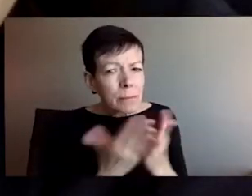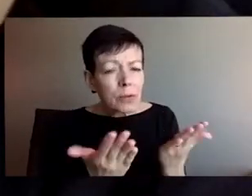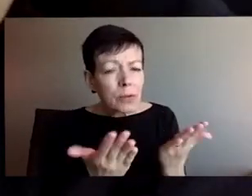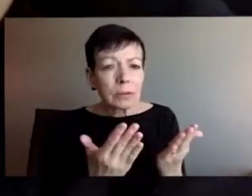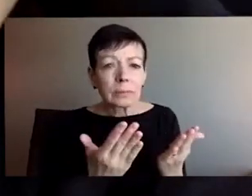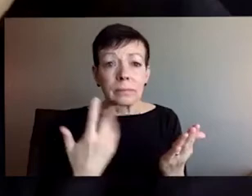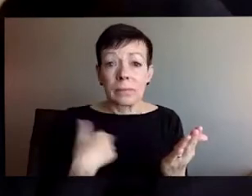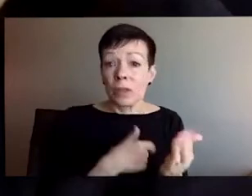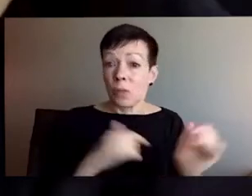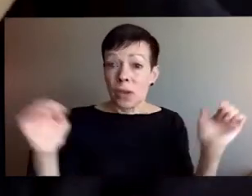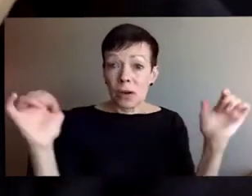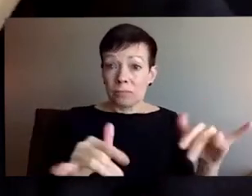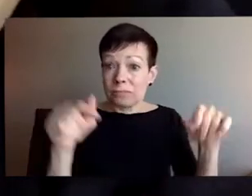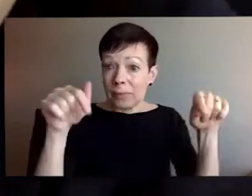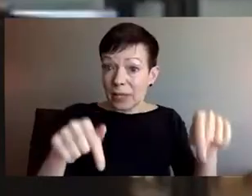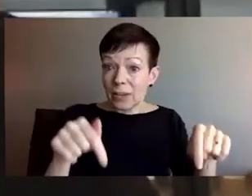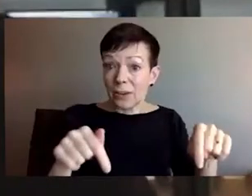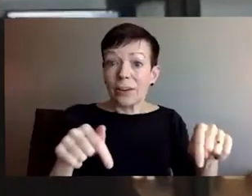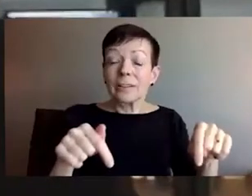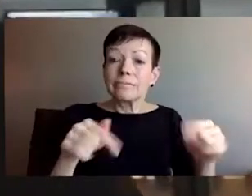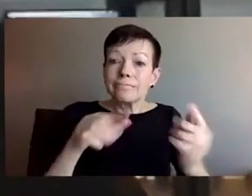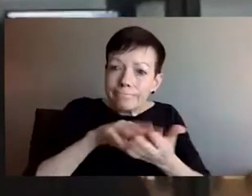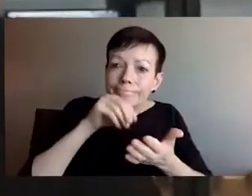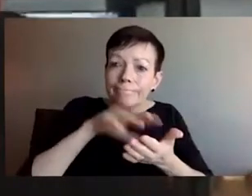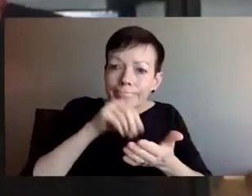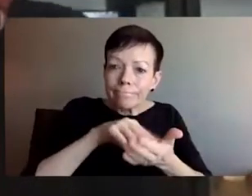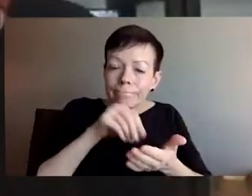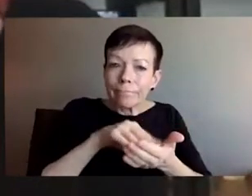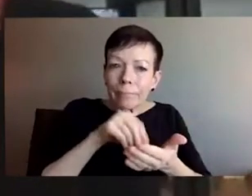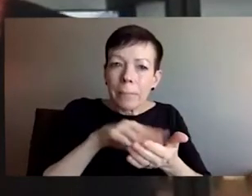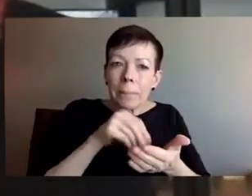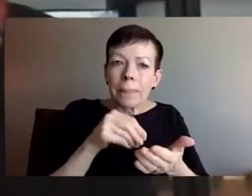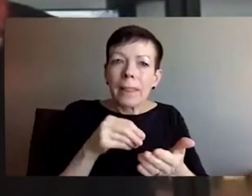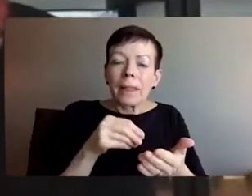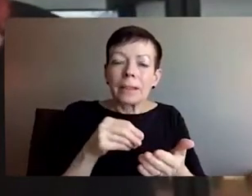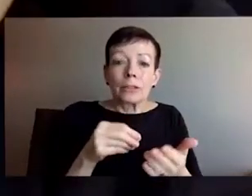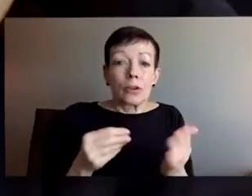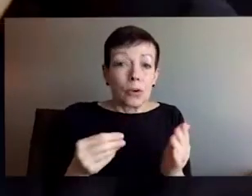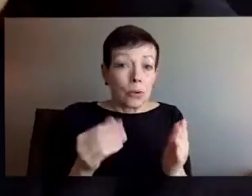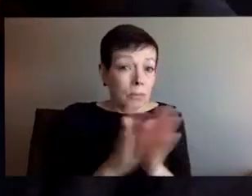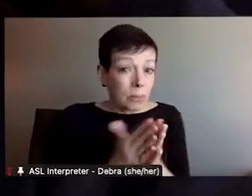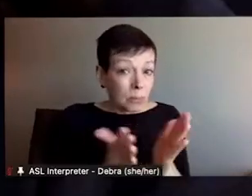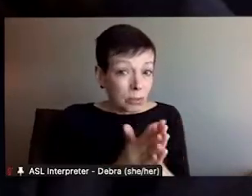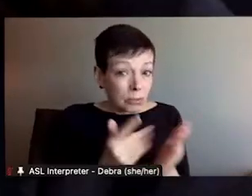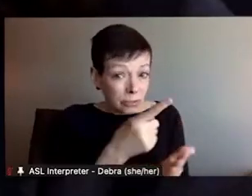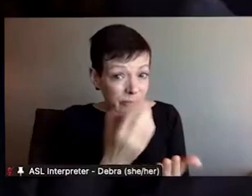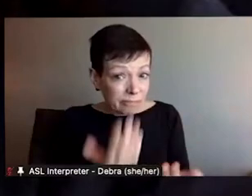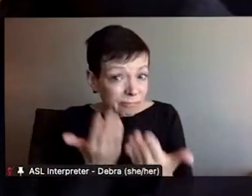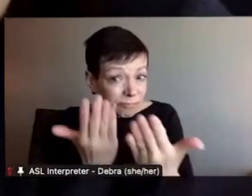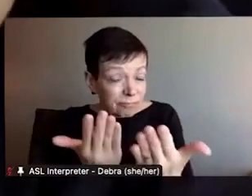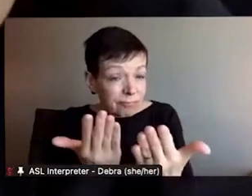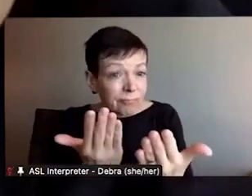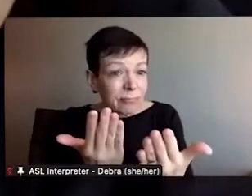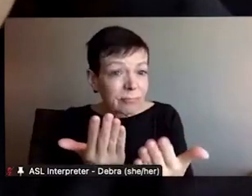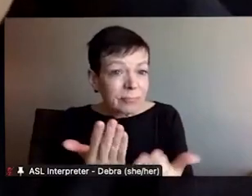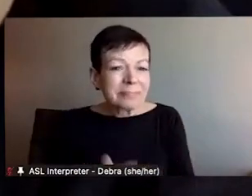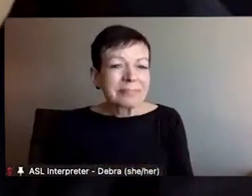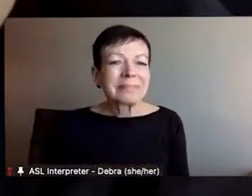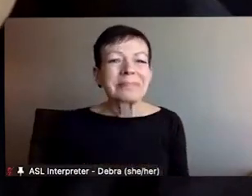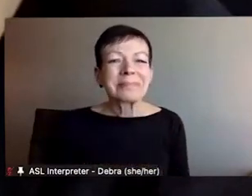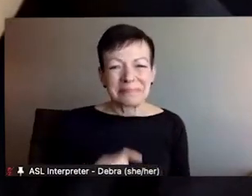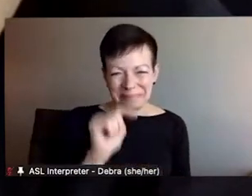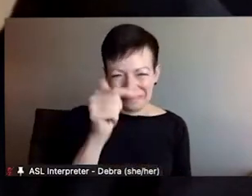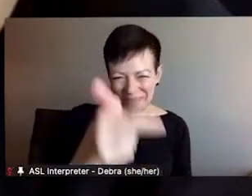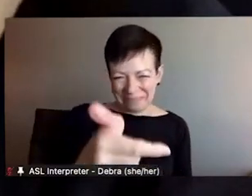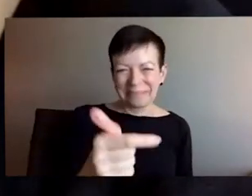people. mean, I think our reading list is just bad of information and, and, and um, insufficient, I think for, for anyone